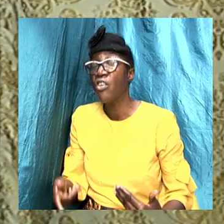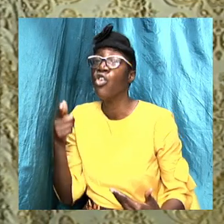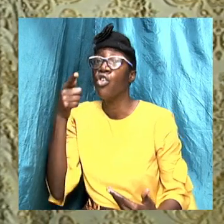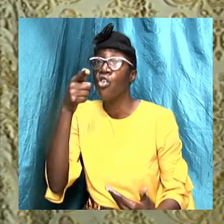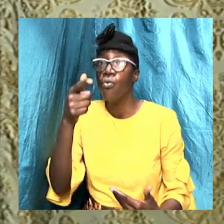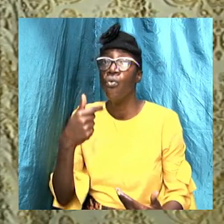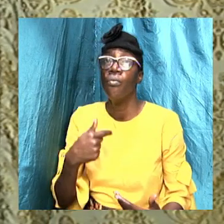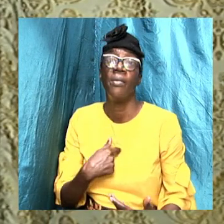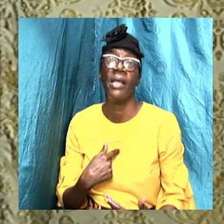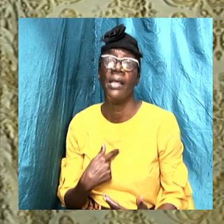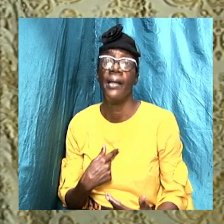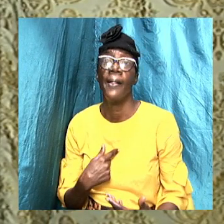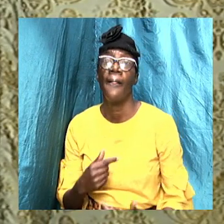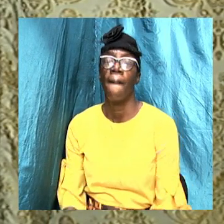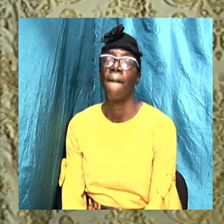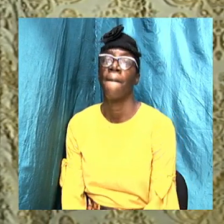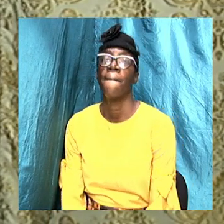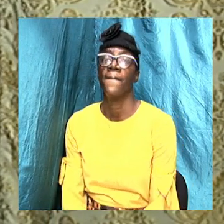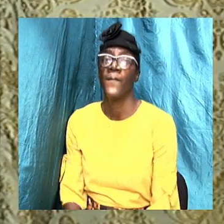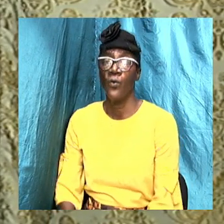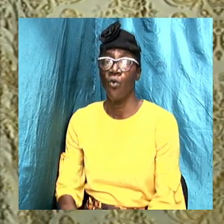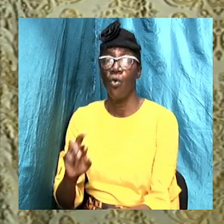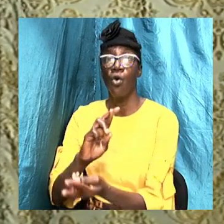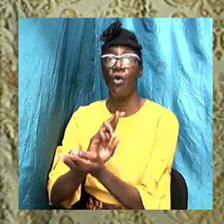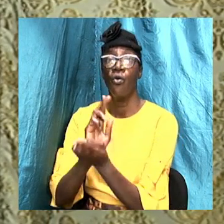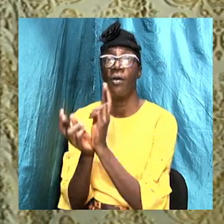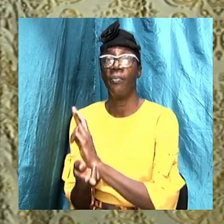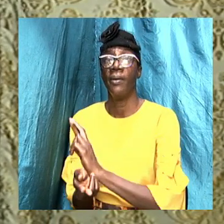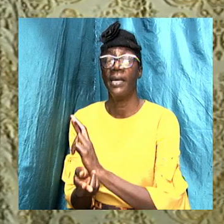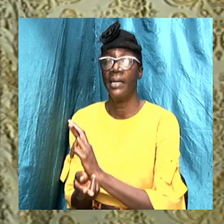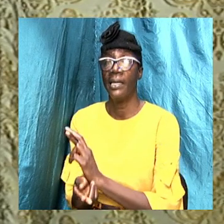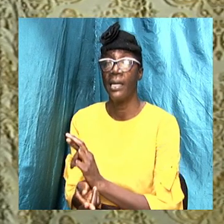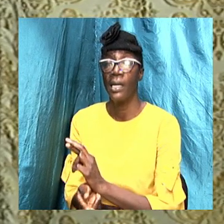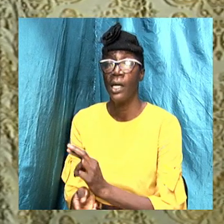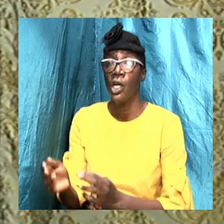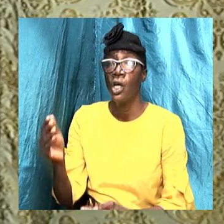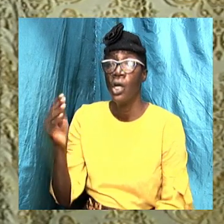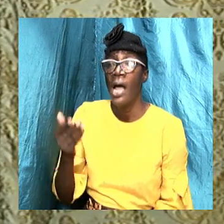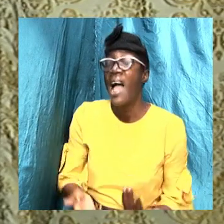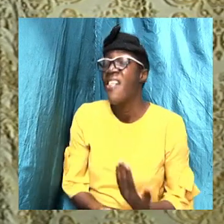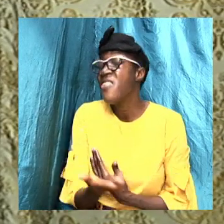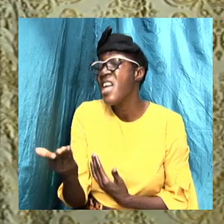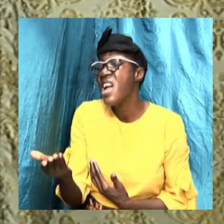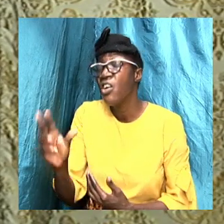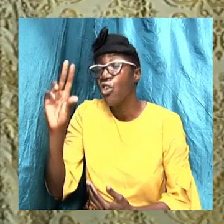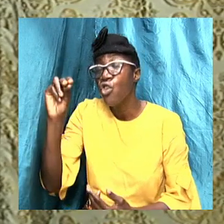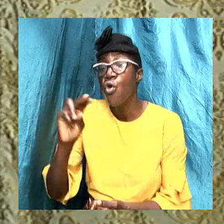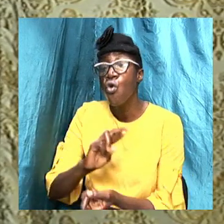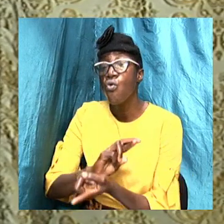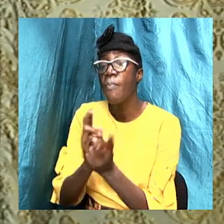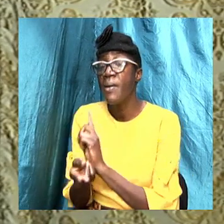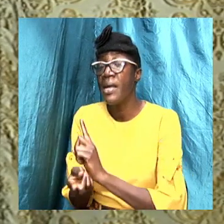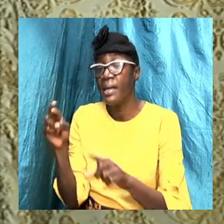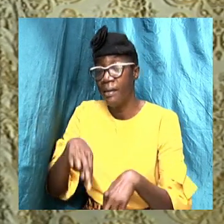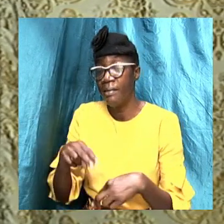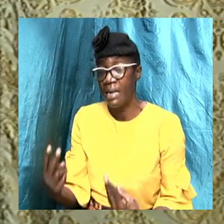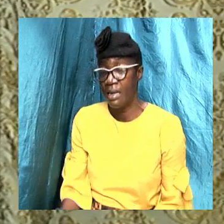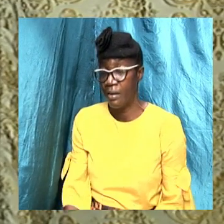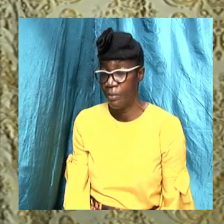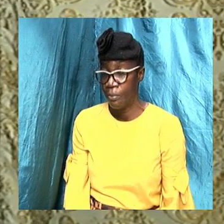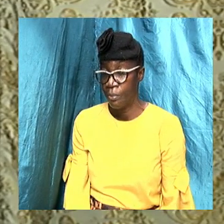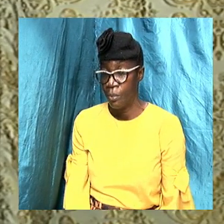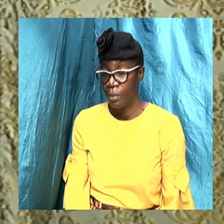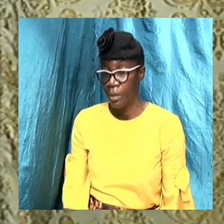repent. No, there is no repentance in the grave. So, I would encourage